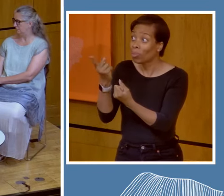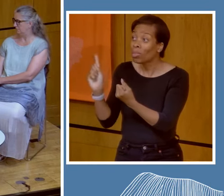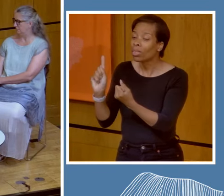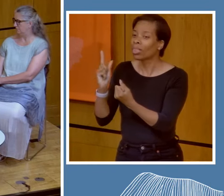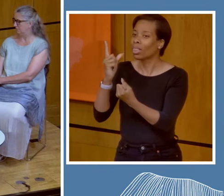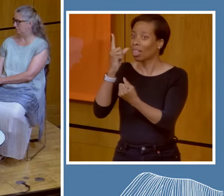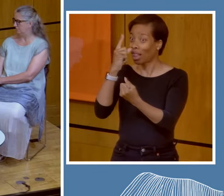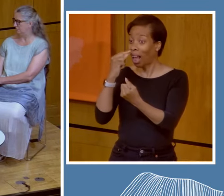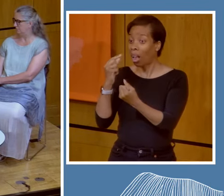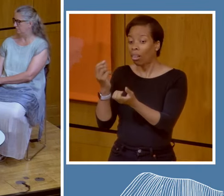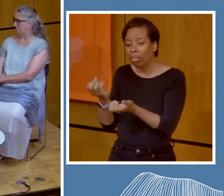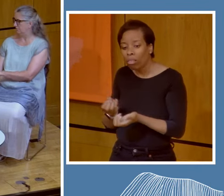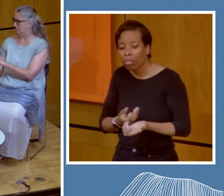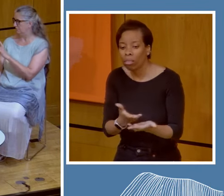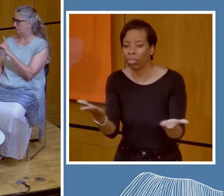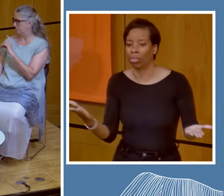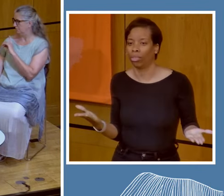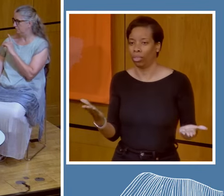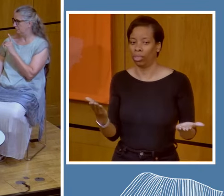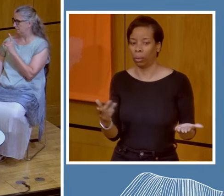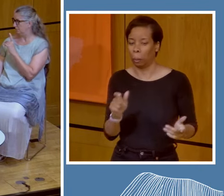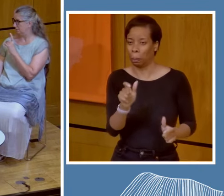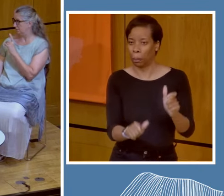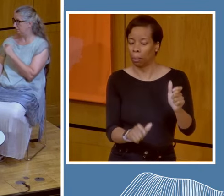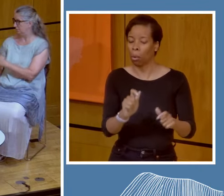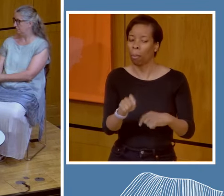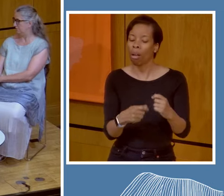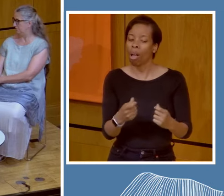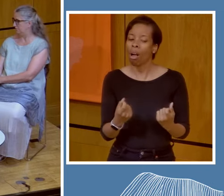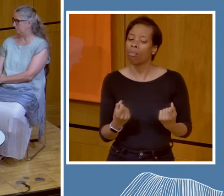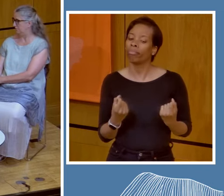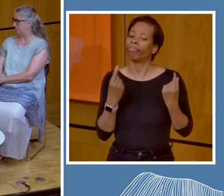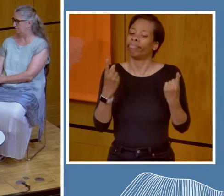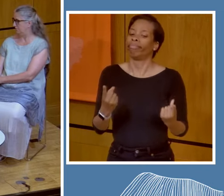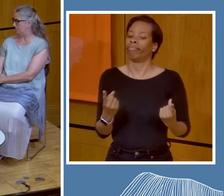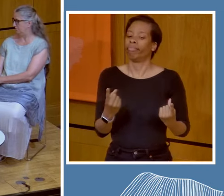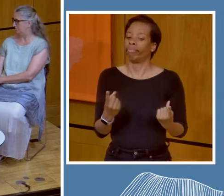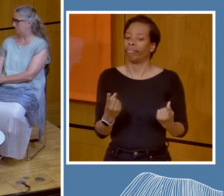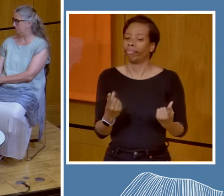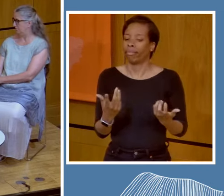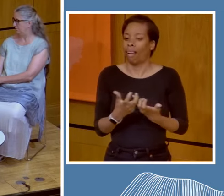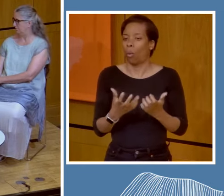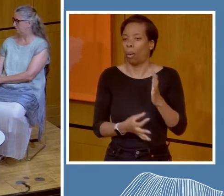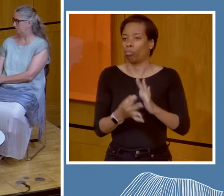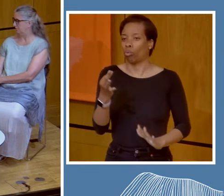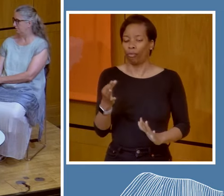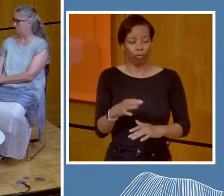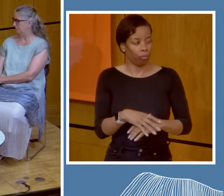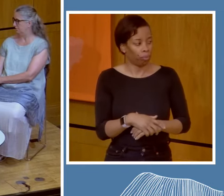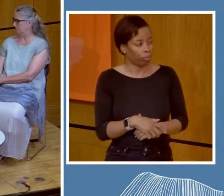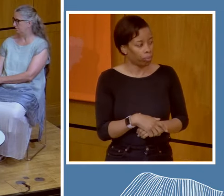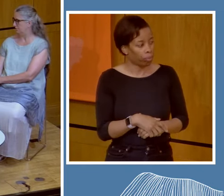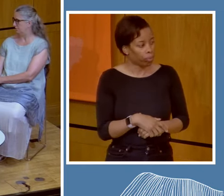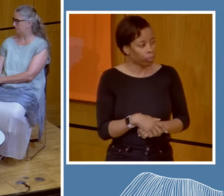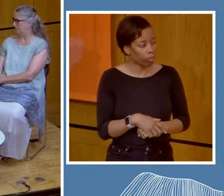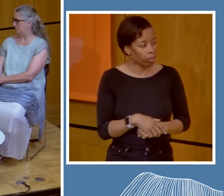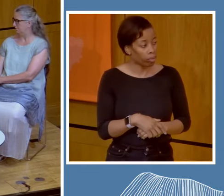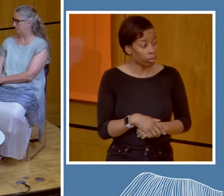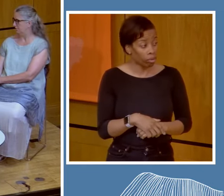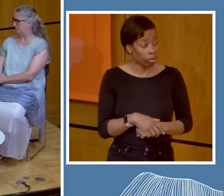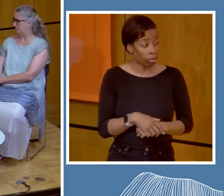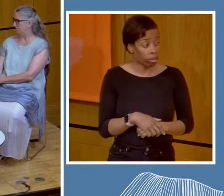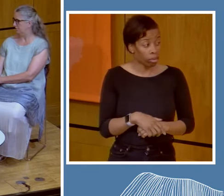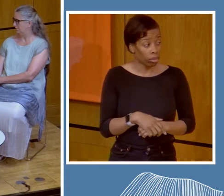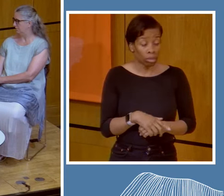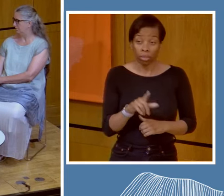that knowledge to world attention and beginning to do something about it. And the same applies with medicine.